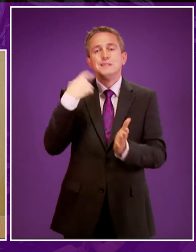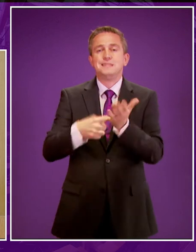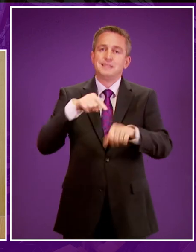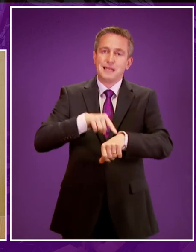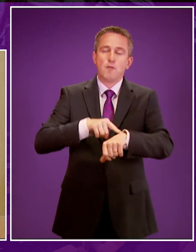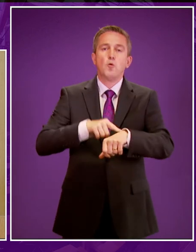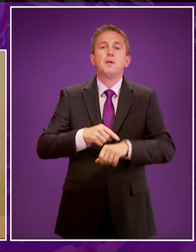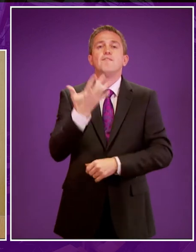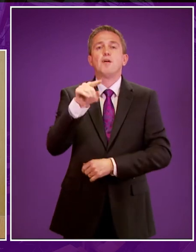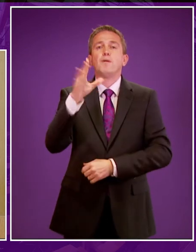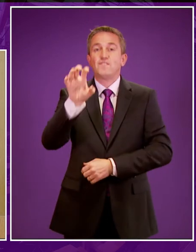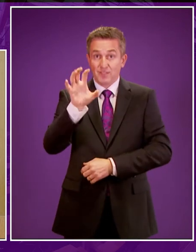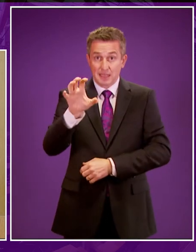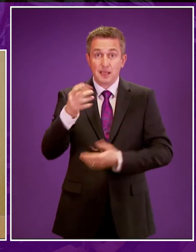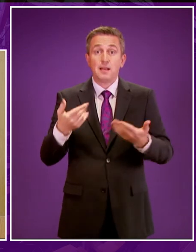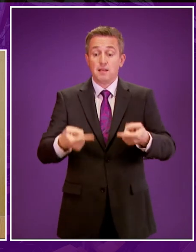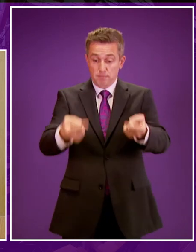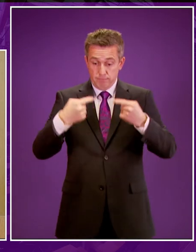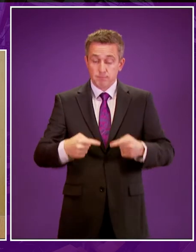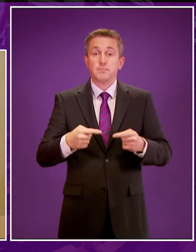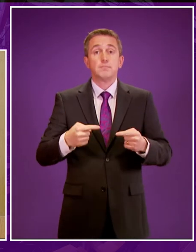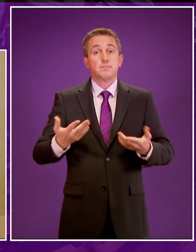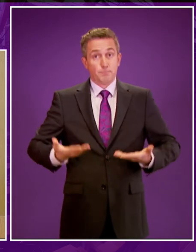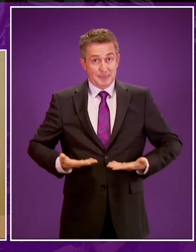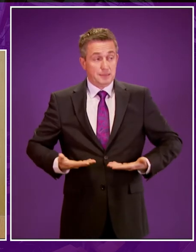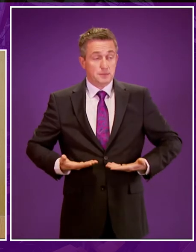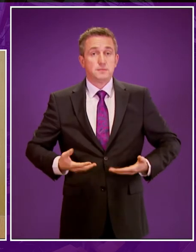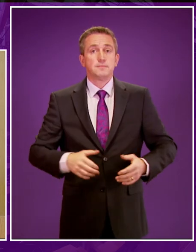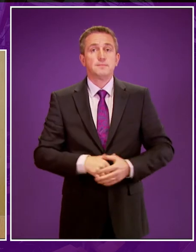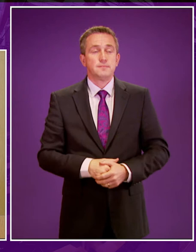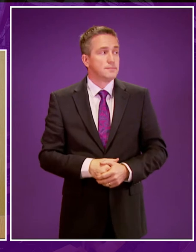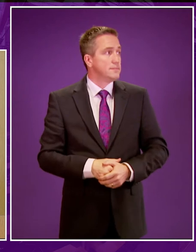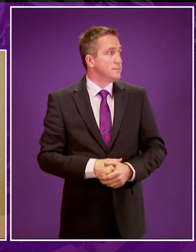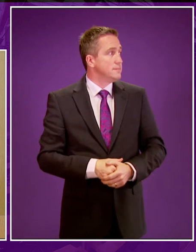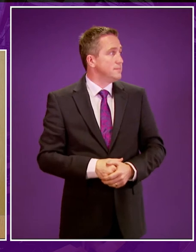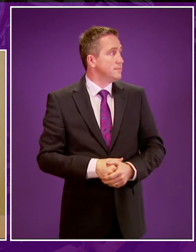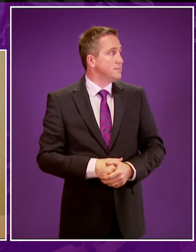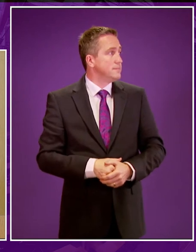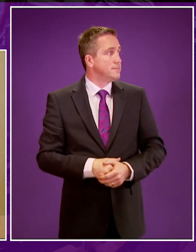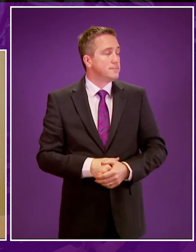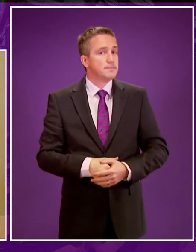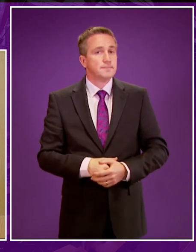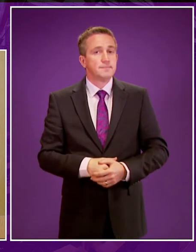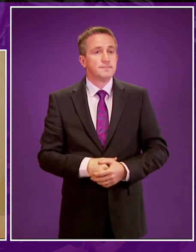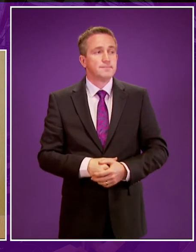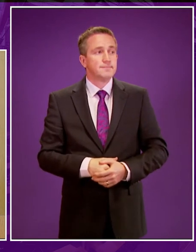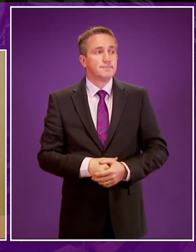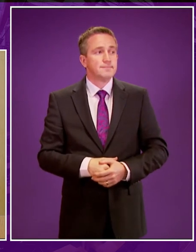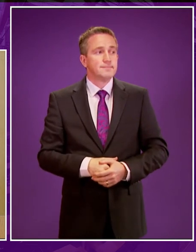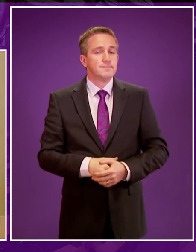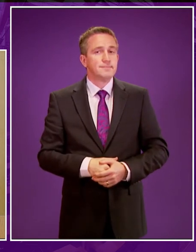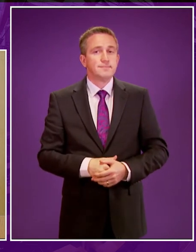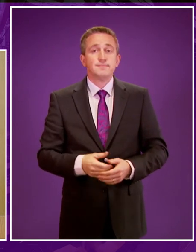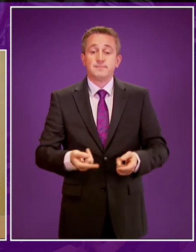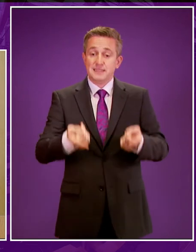Thank you. We'll now move on to the next item of business. And I should just urge members that the following